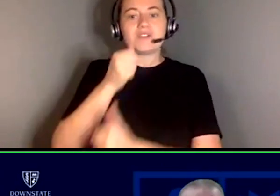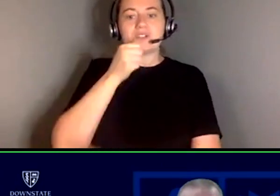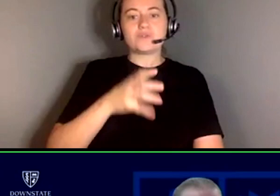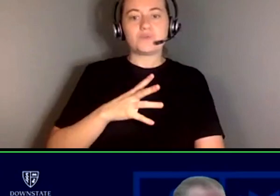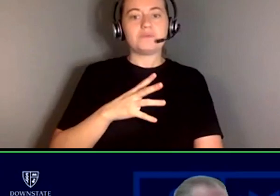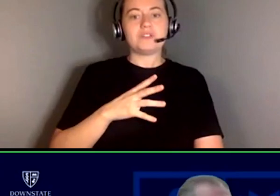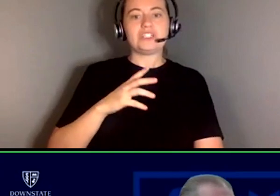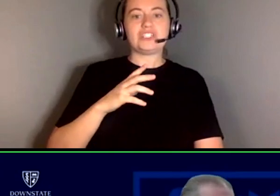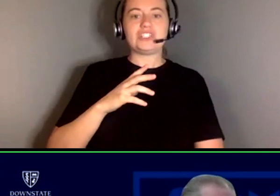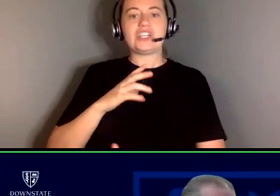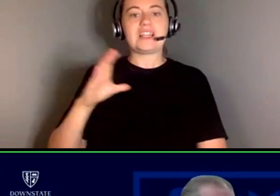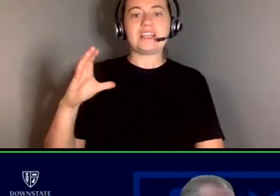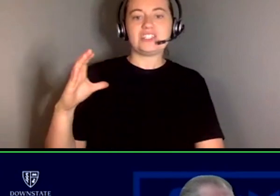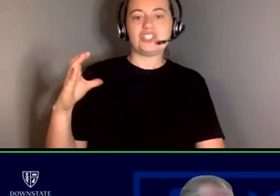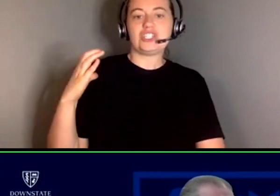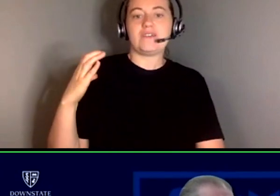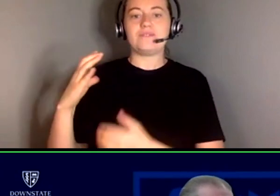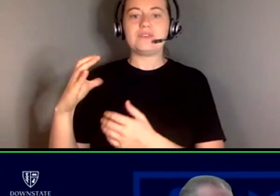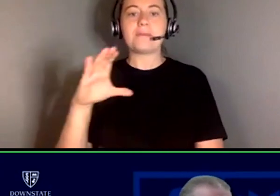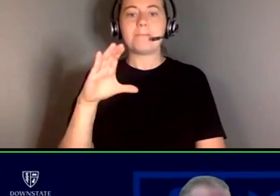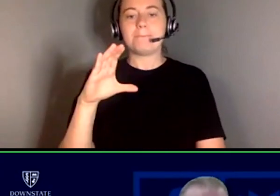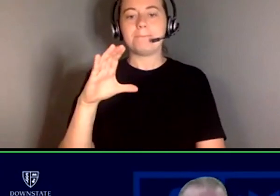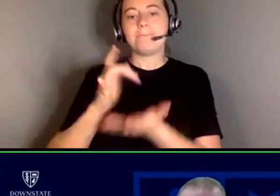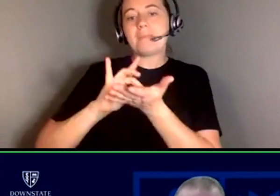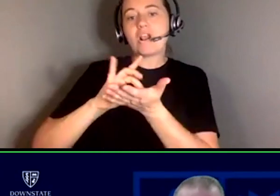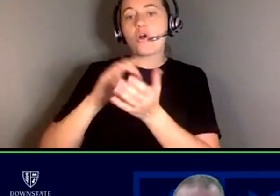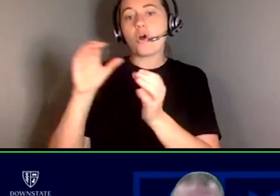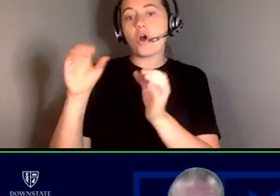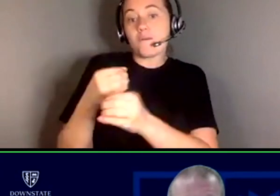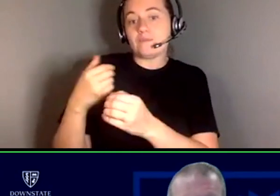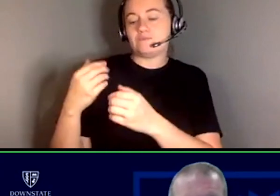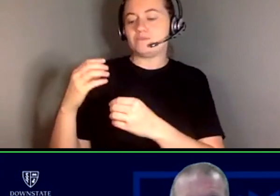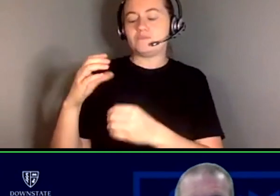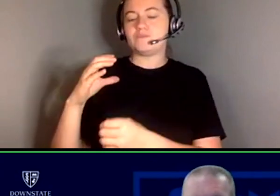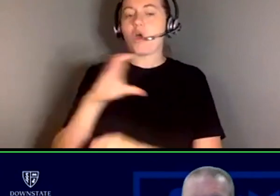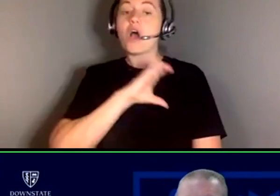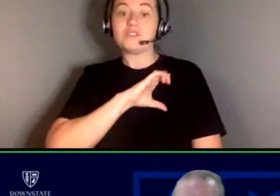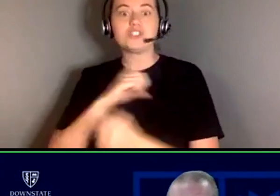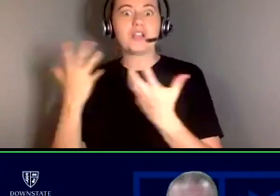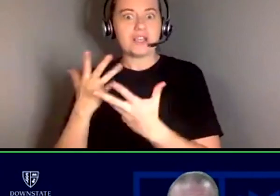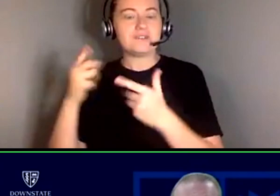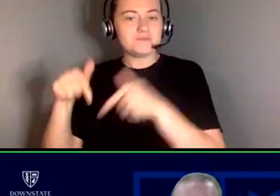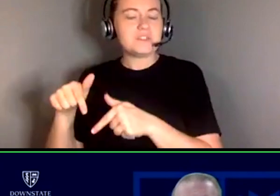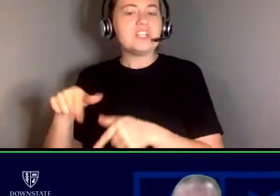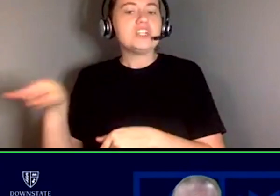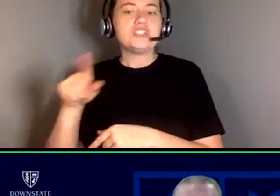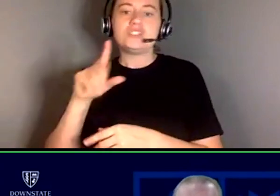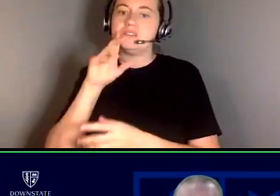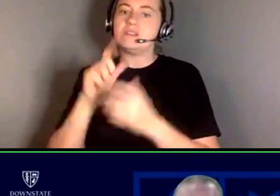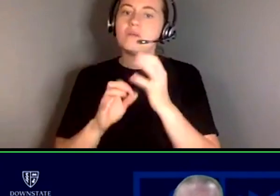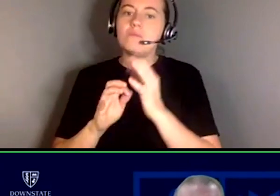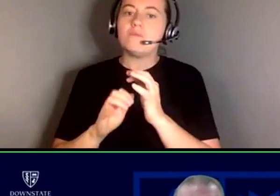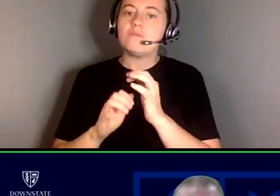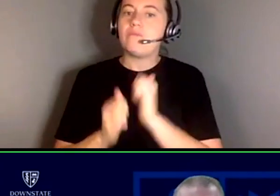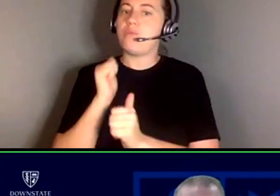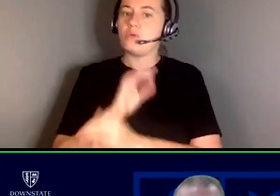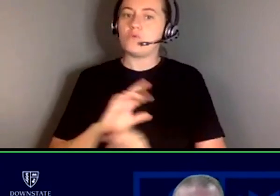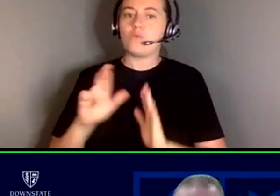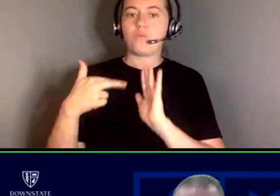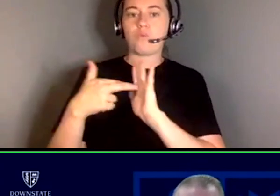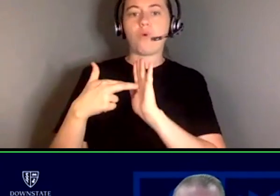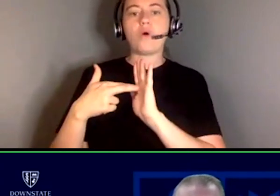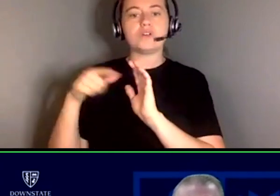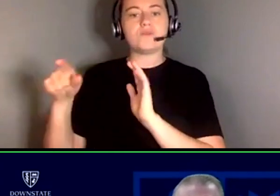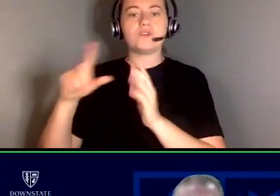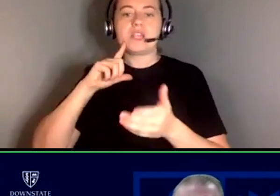Officer at University Hospital at Downstate, and she plays a vital role on the executive leadership team and collaborates closely with